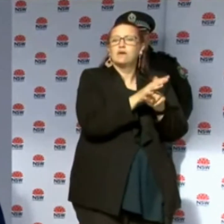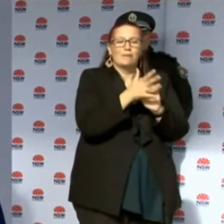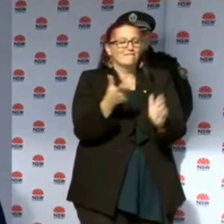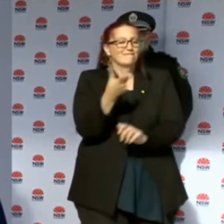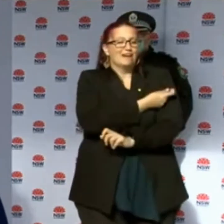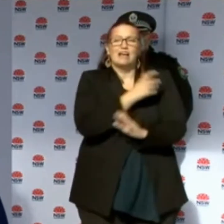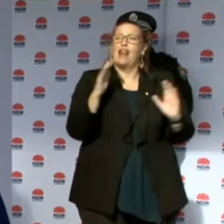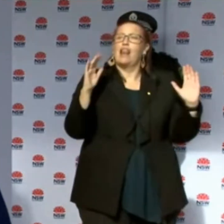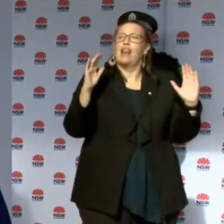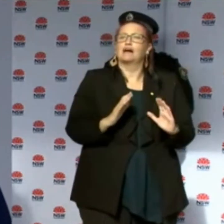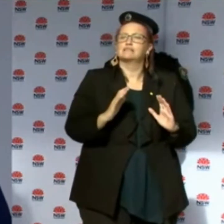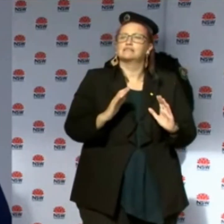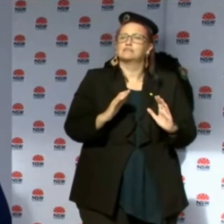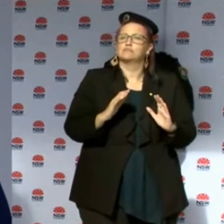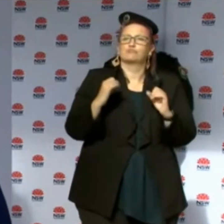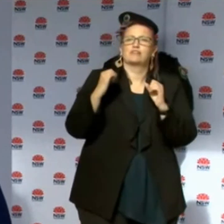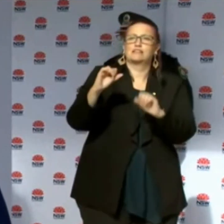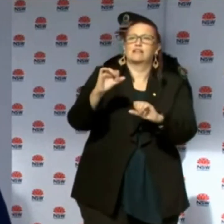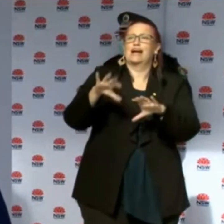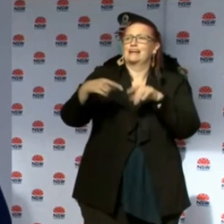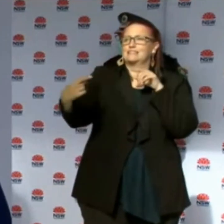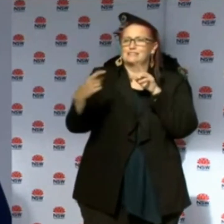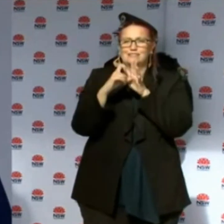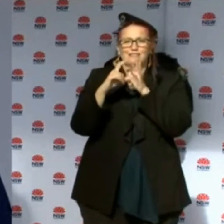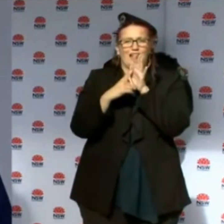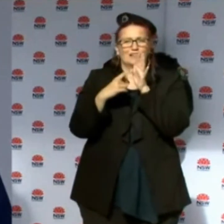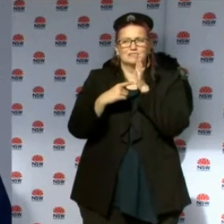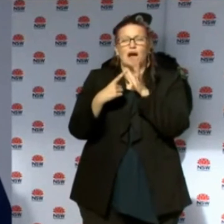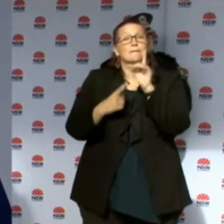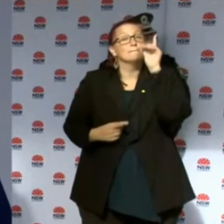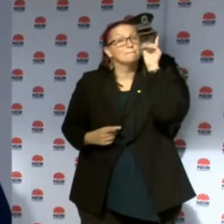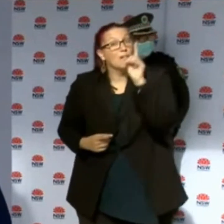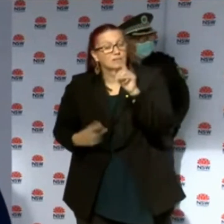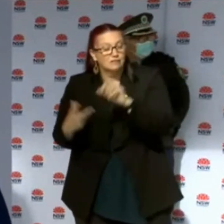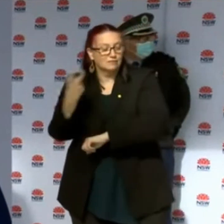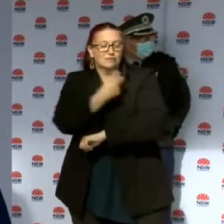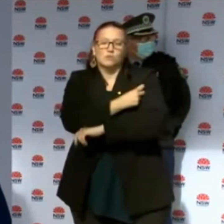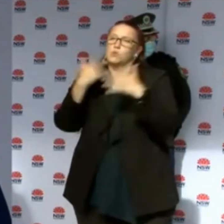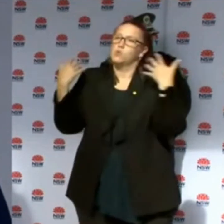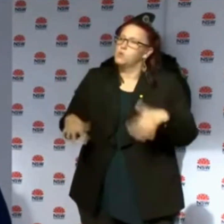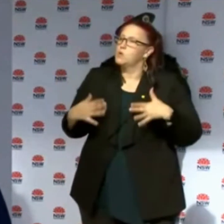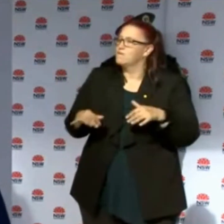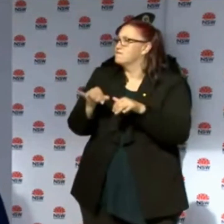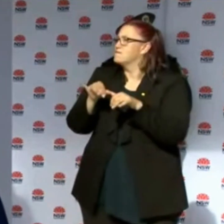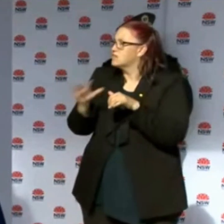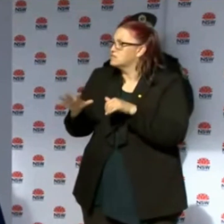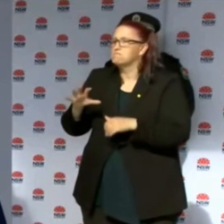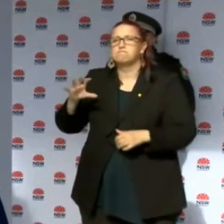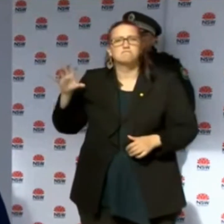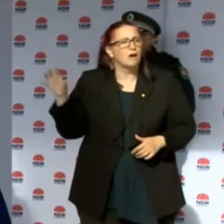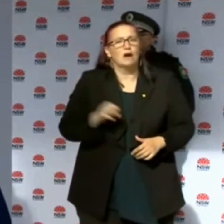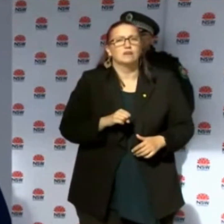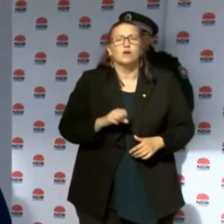And that's something that we have to be cognizant of. But the key message is, yes, vaccination is fantastic. We need to do it. It